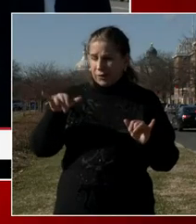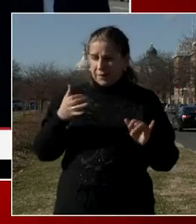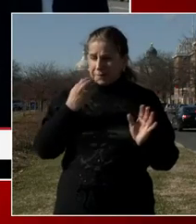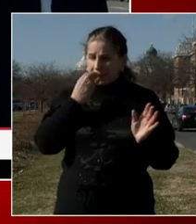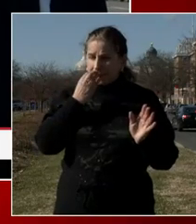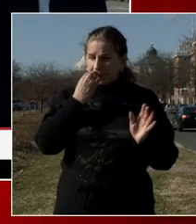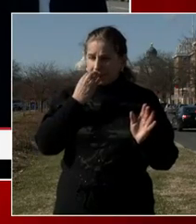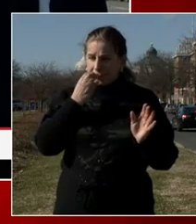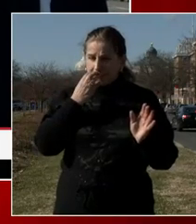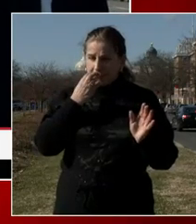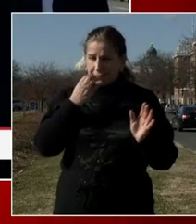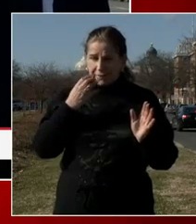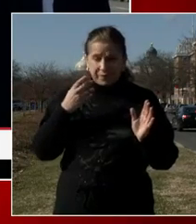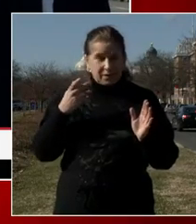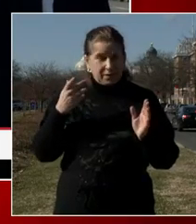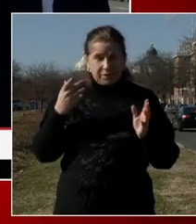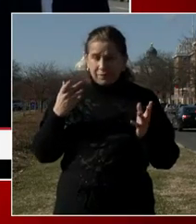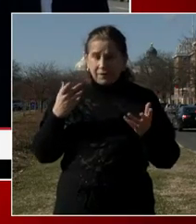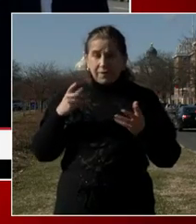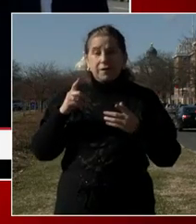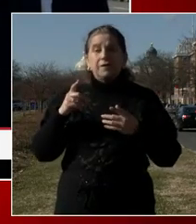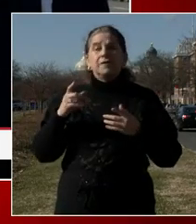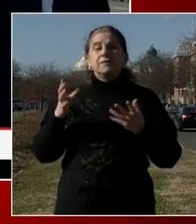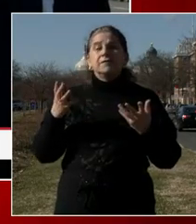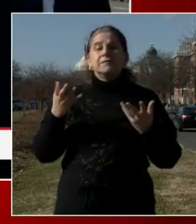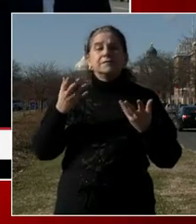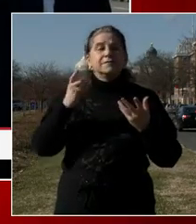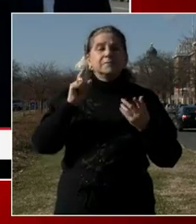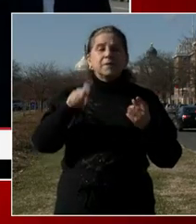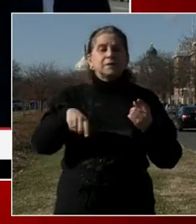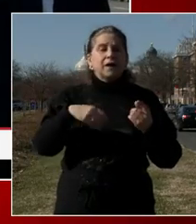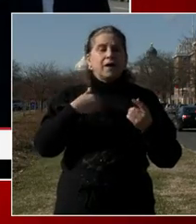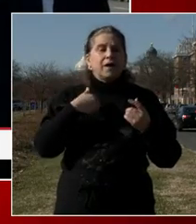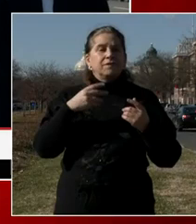to, to pick people out.